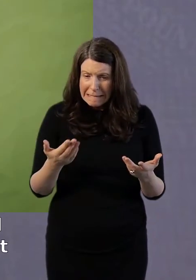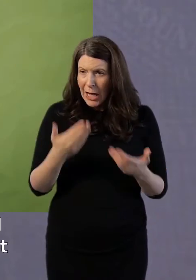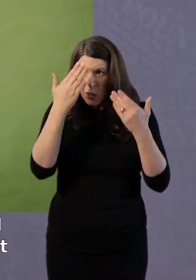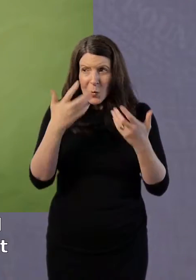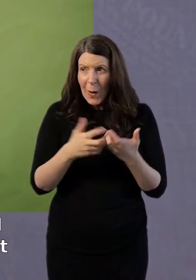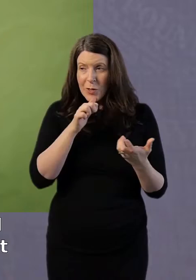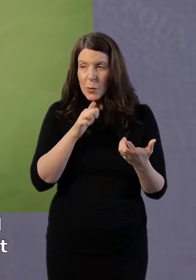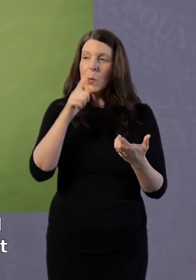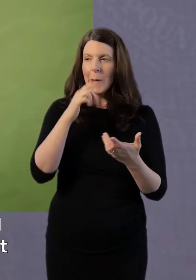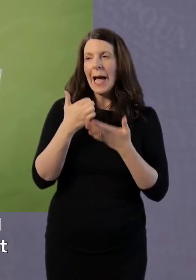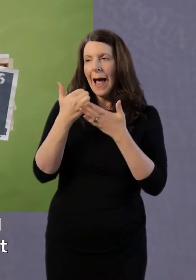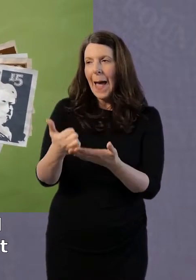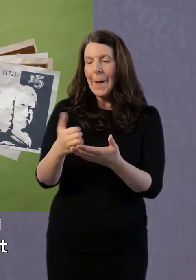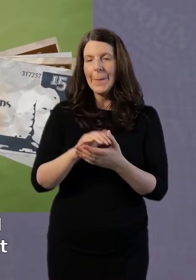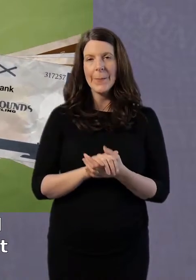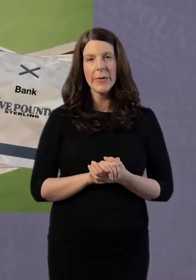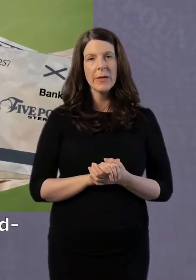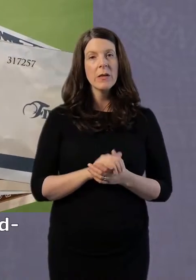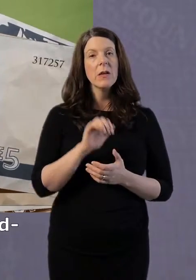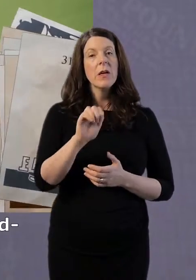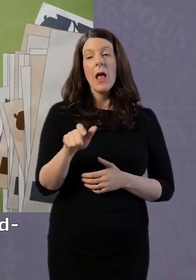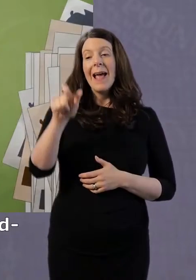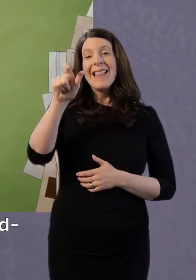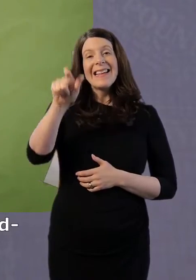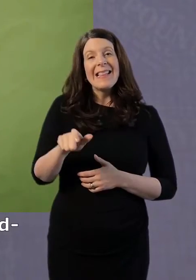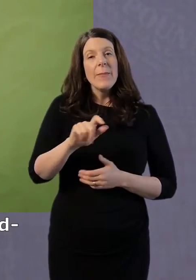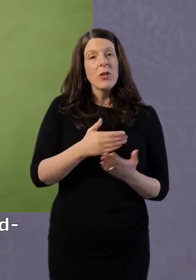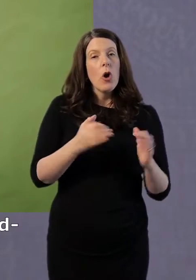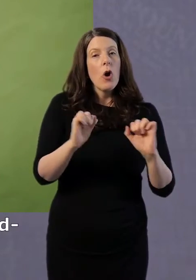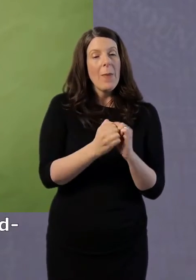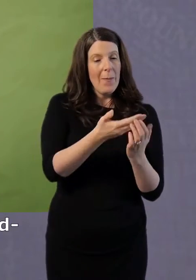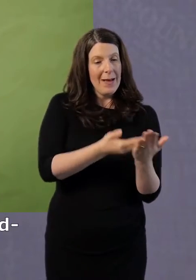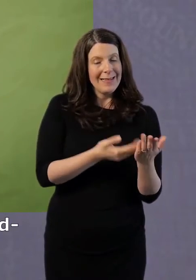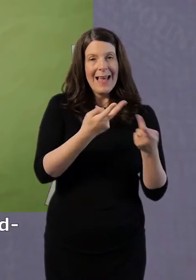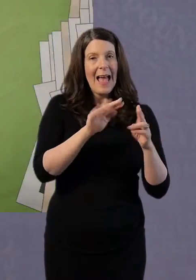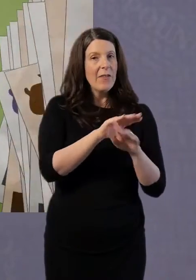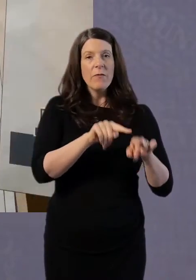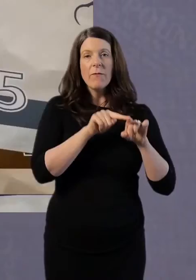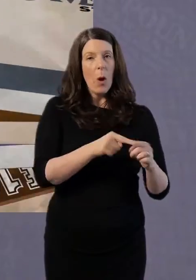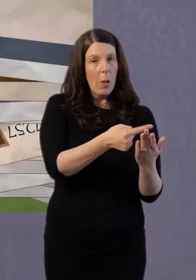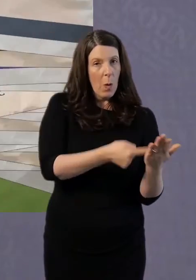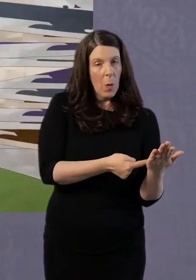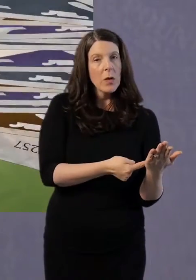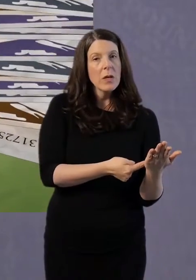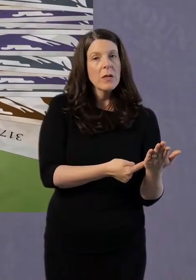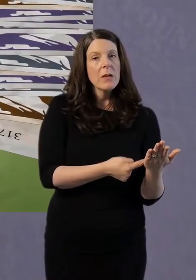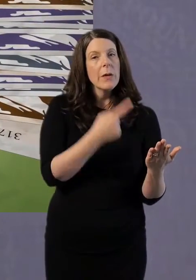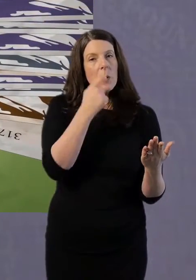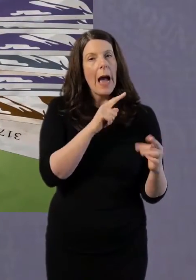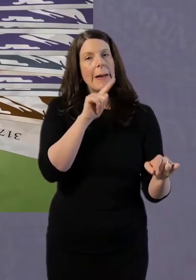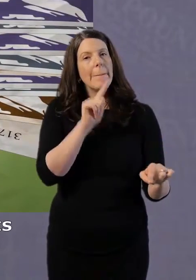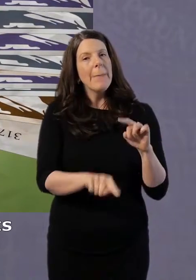Not doing what is promised in the claimant commitment, the contract you have signed, brings penalties. They are called